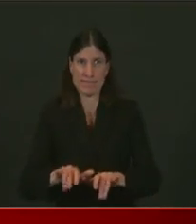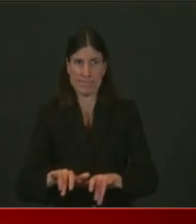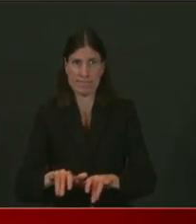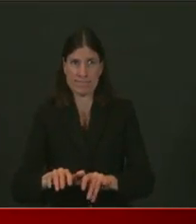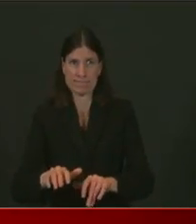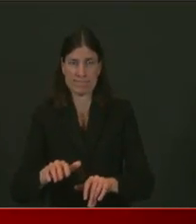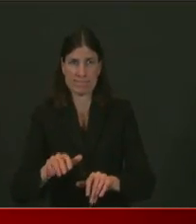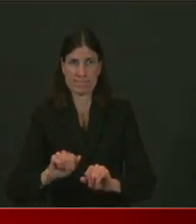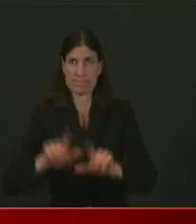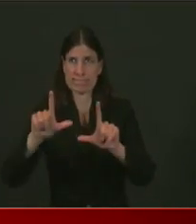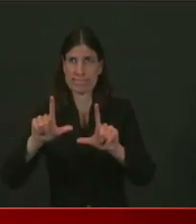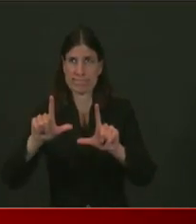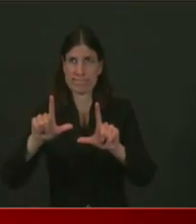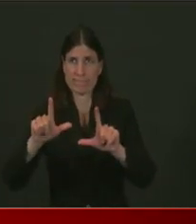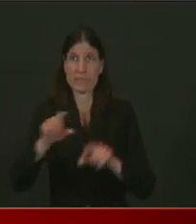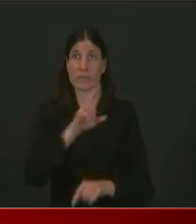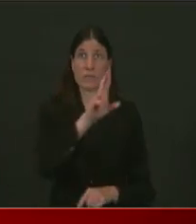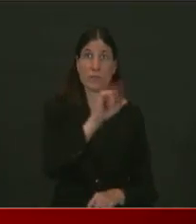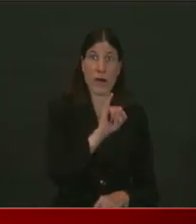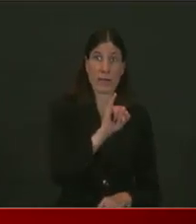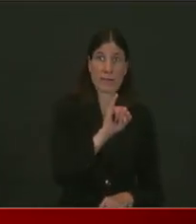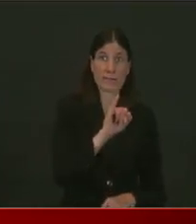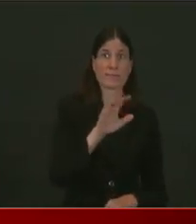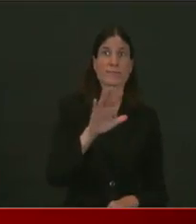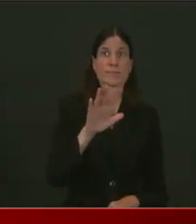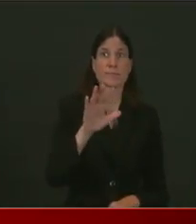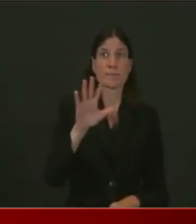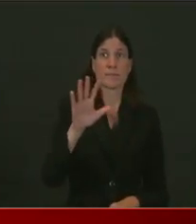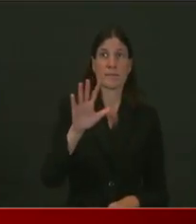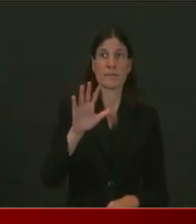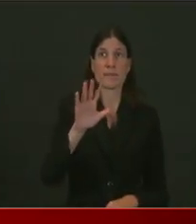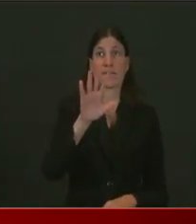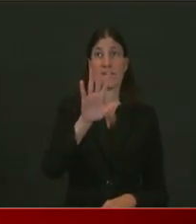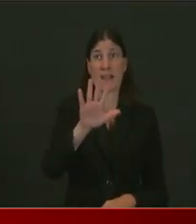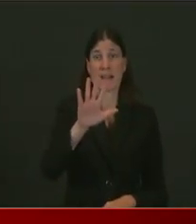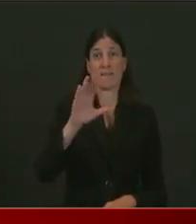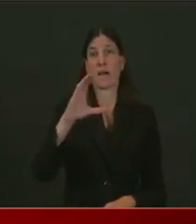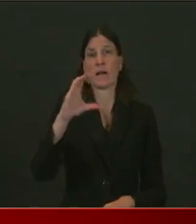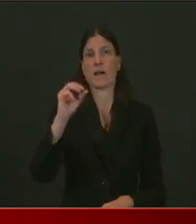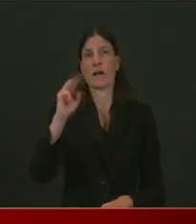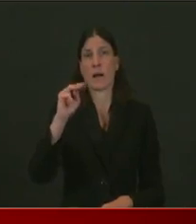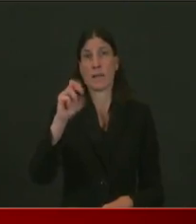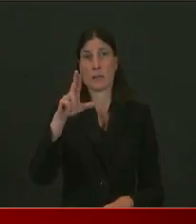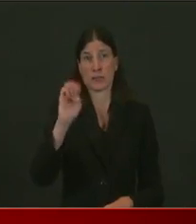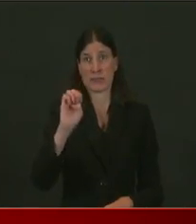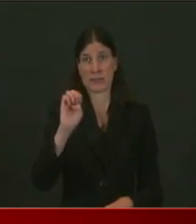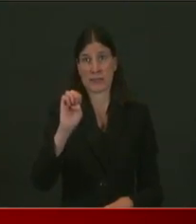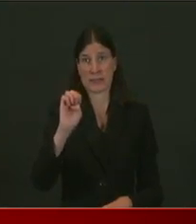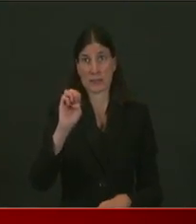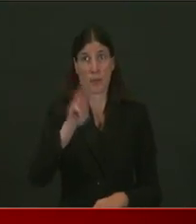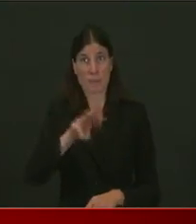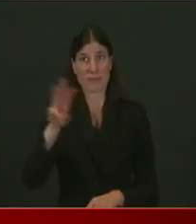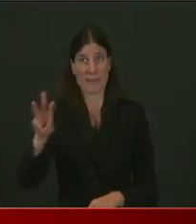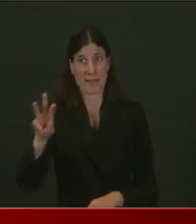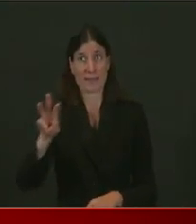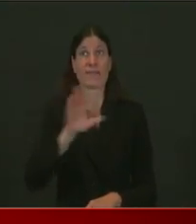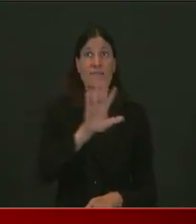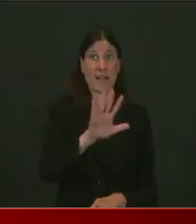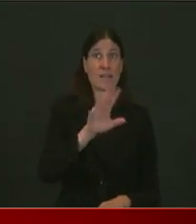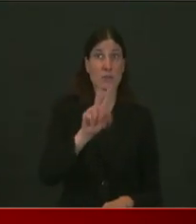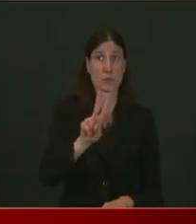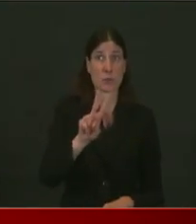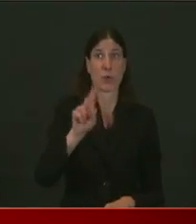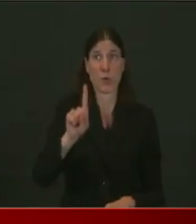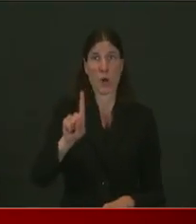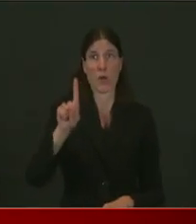Hotline 5-2-1-HELP. But the best way to do it is through the United Way 2-1-1. So I